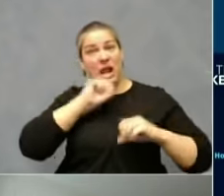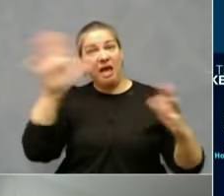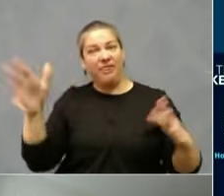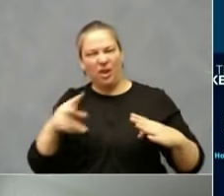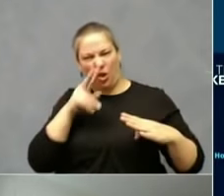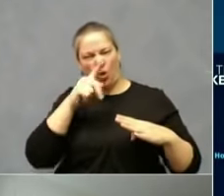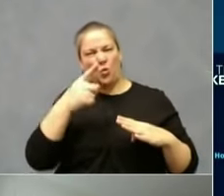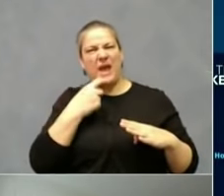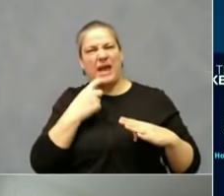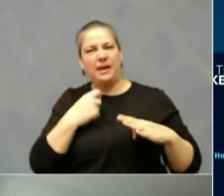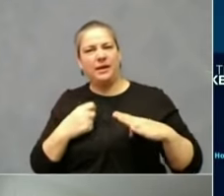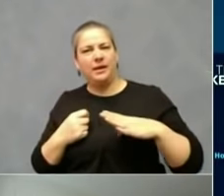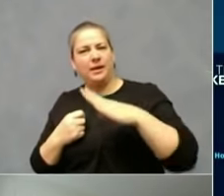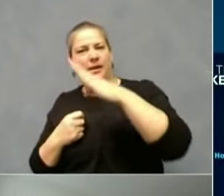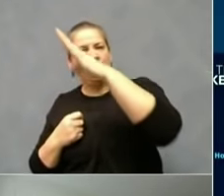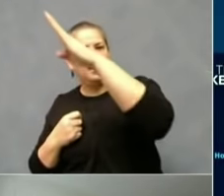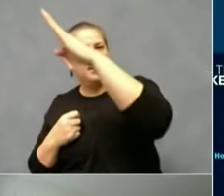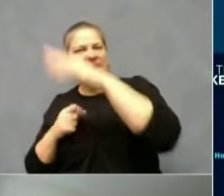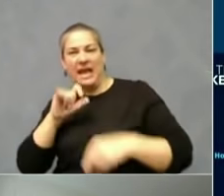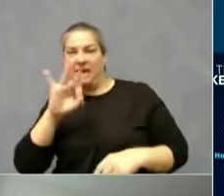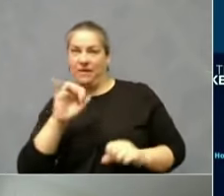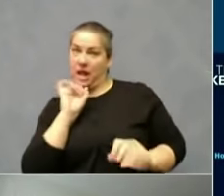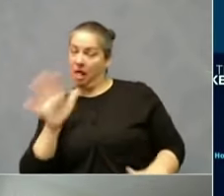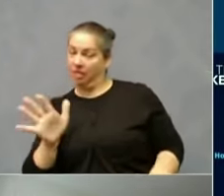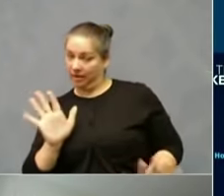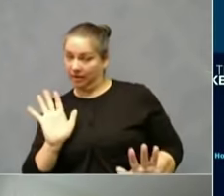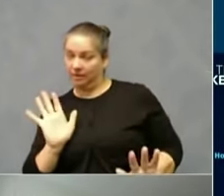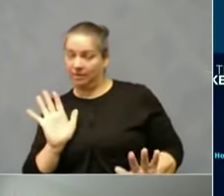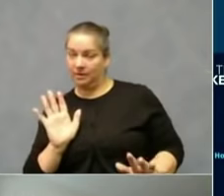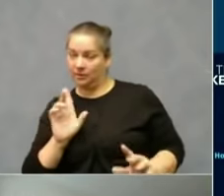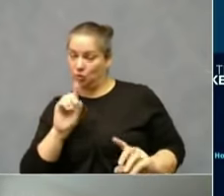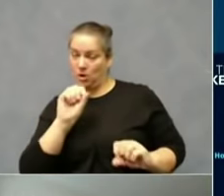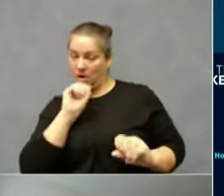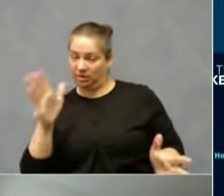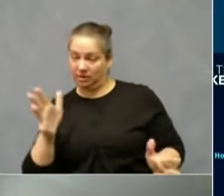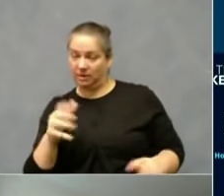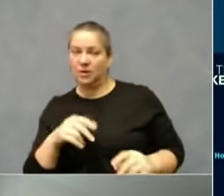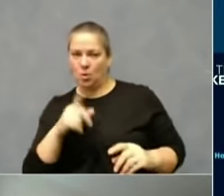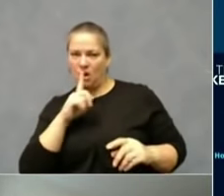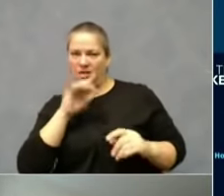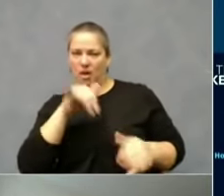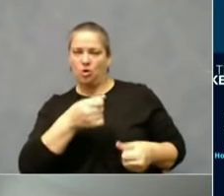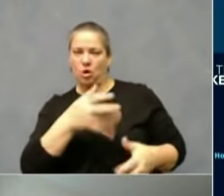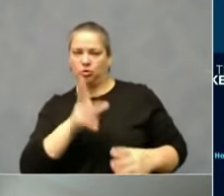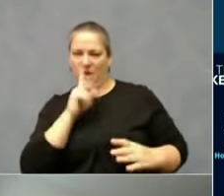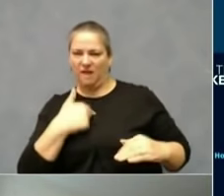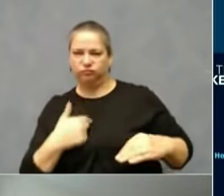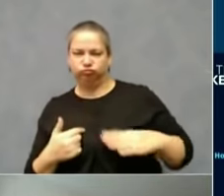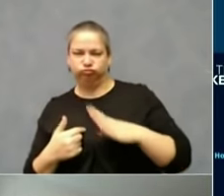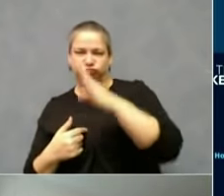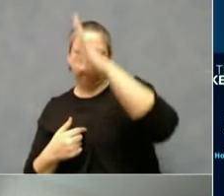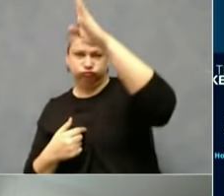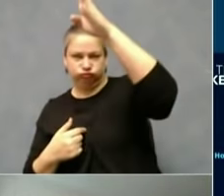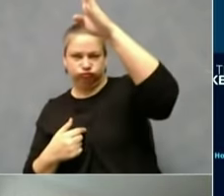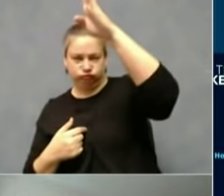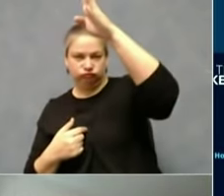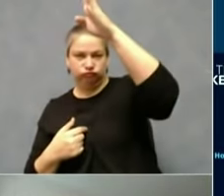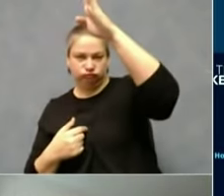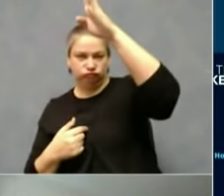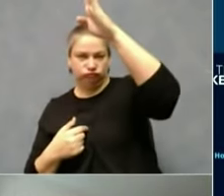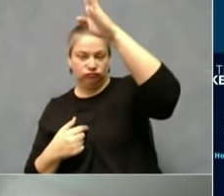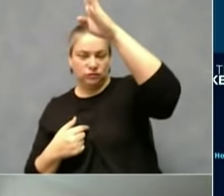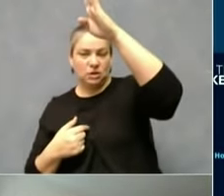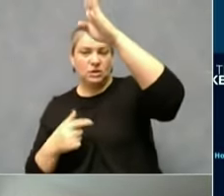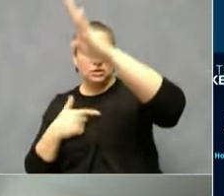the number of hospitalizations between the date of the implementation of the order and